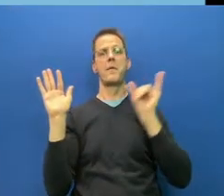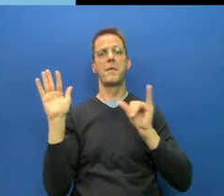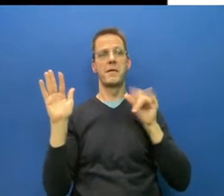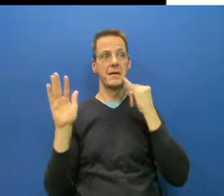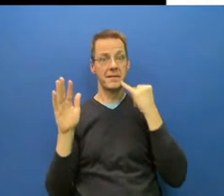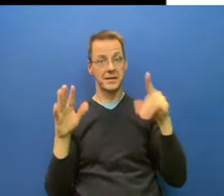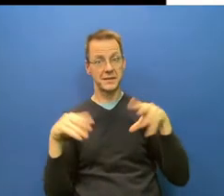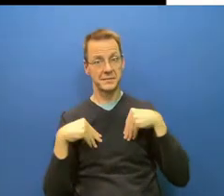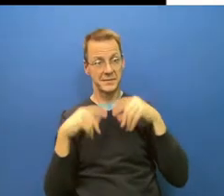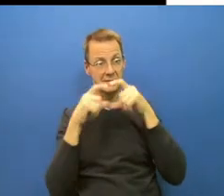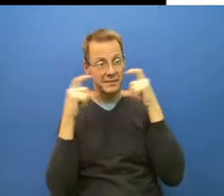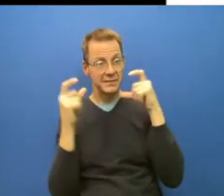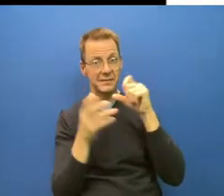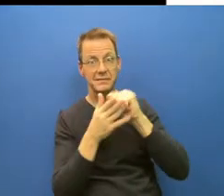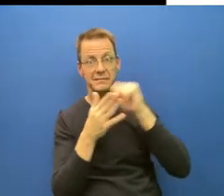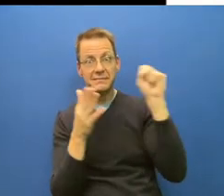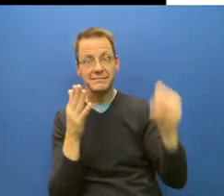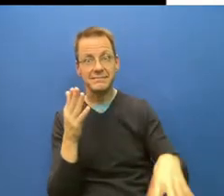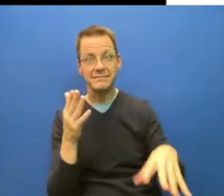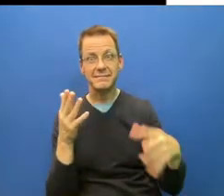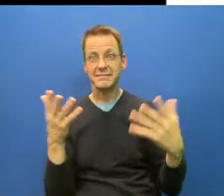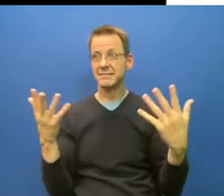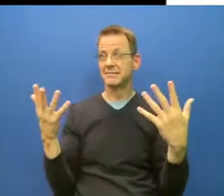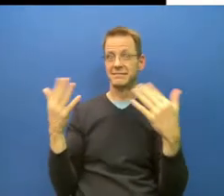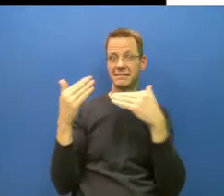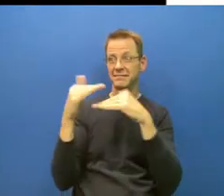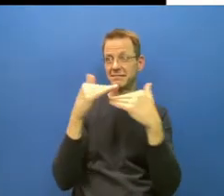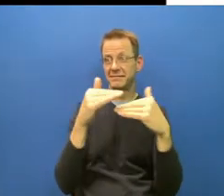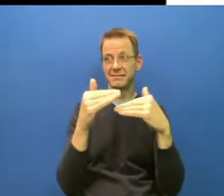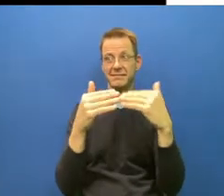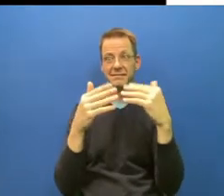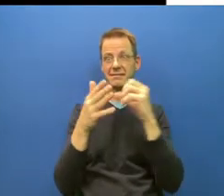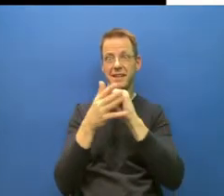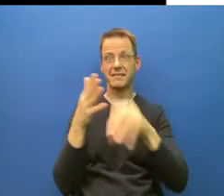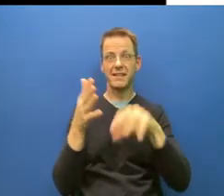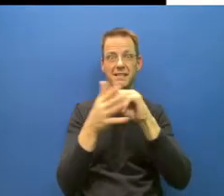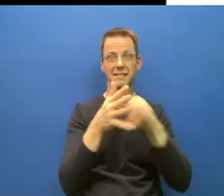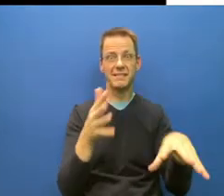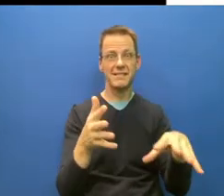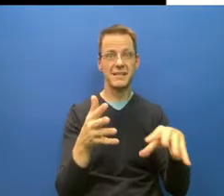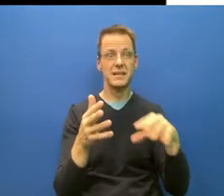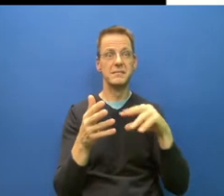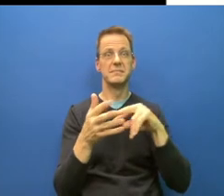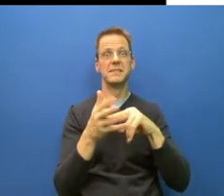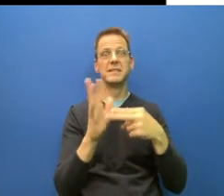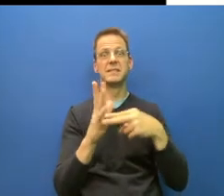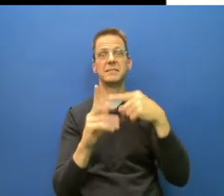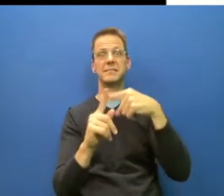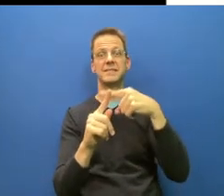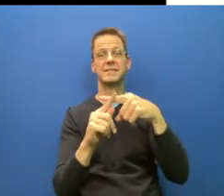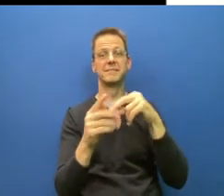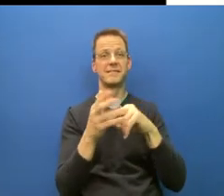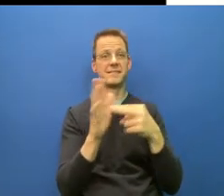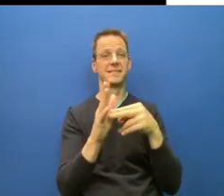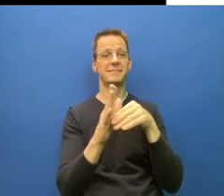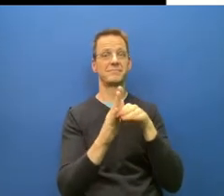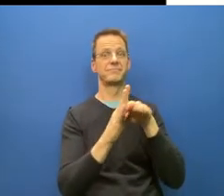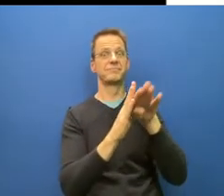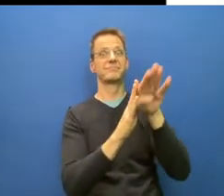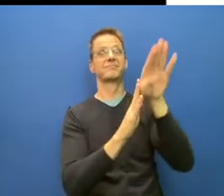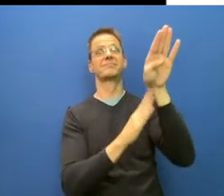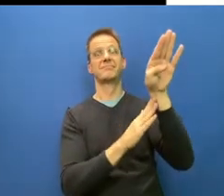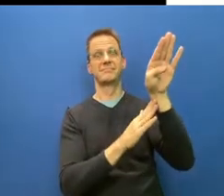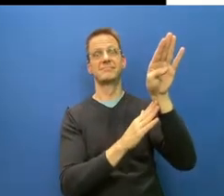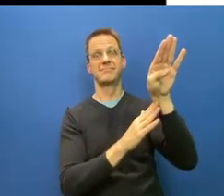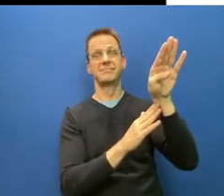because that's how this virus behaves. So if this, this is just simulation, what will, would happen if in